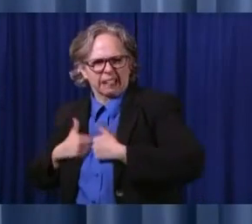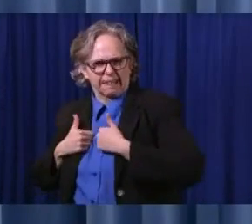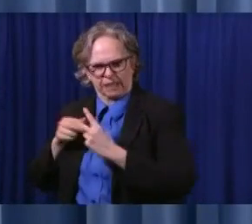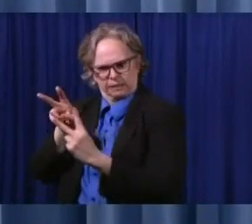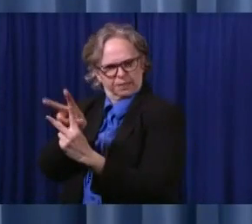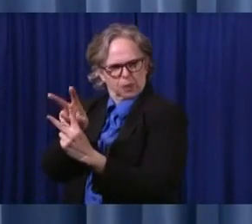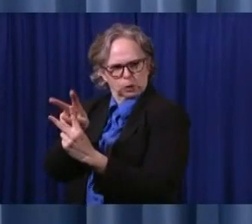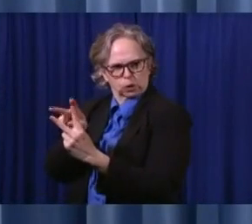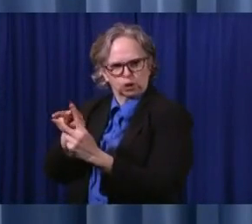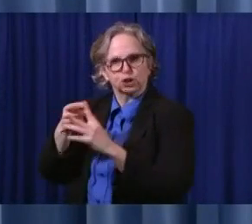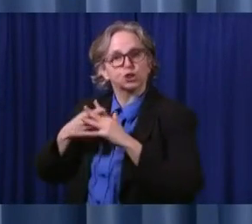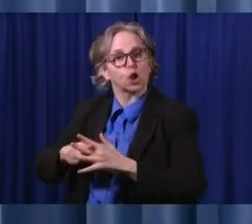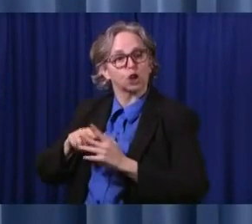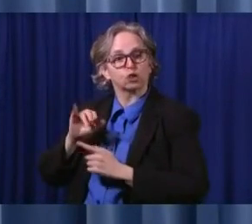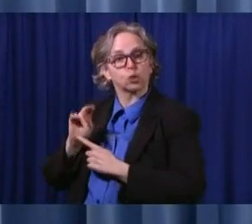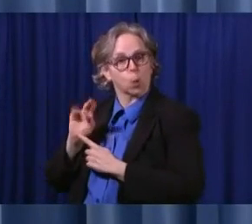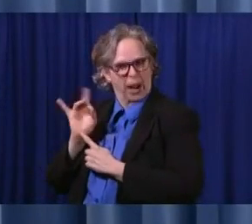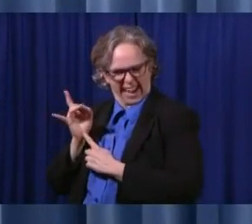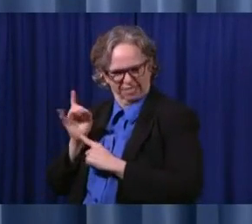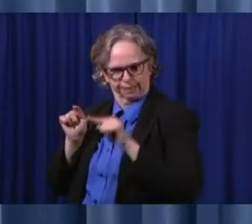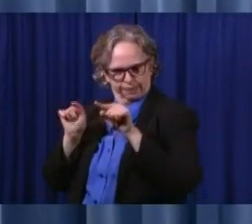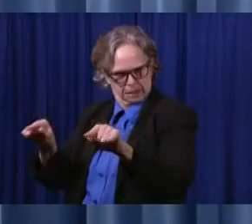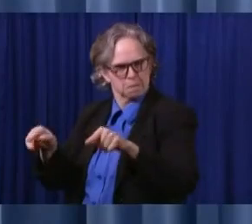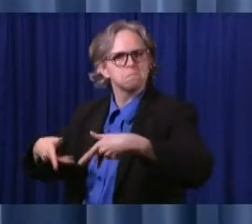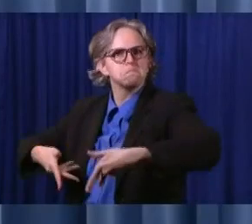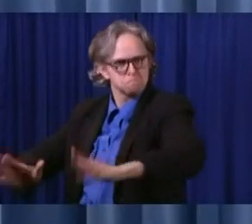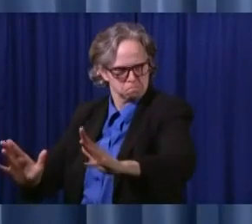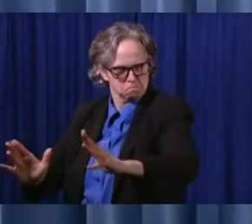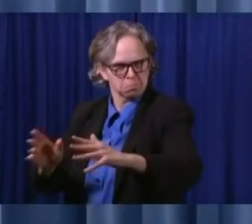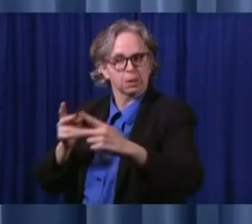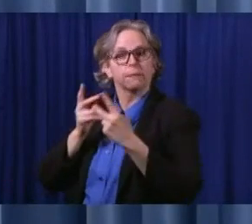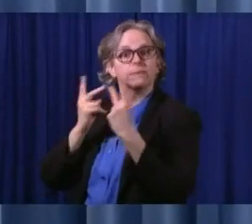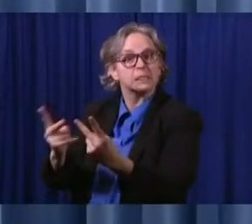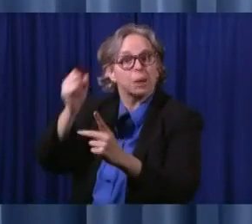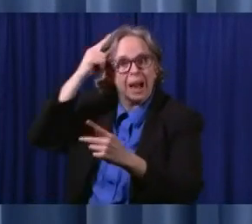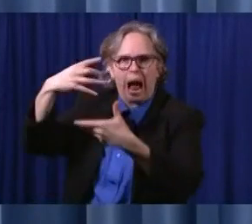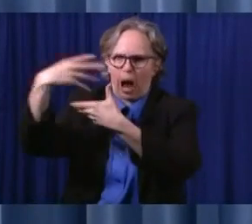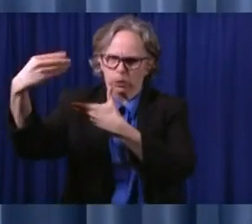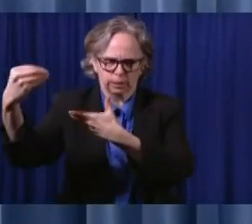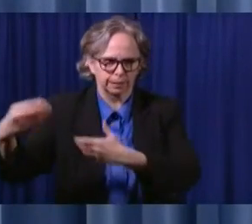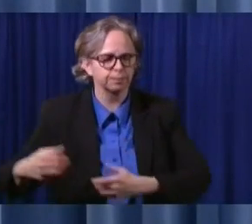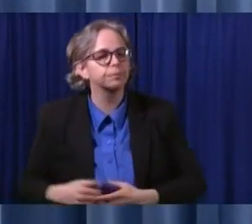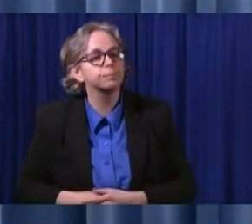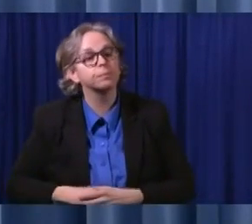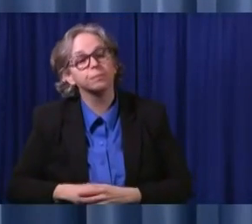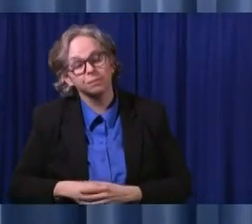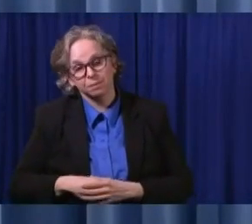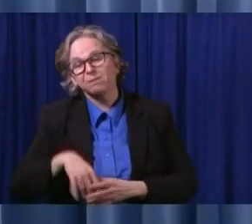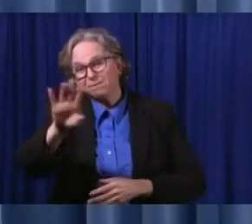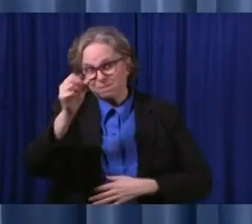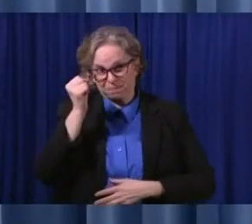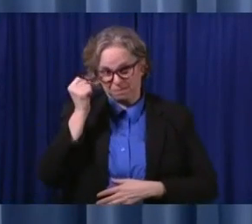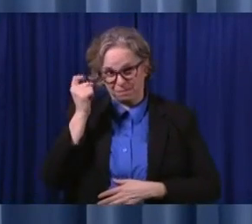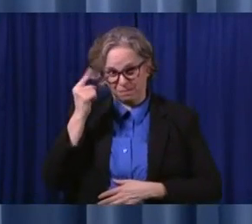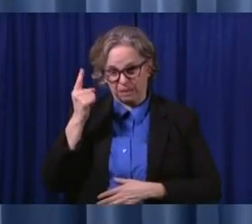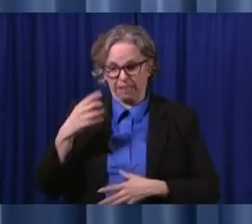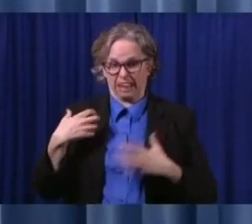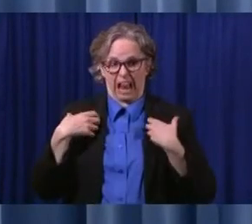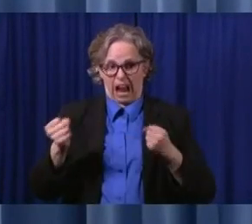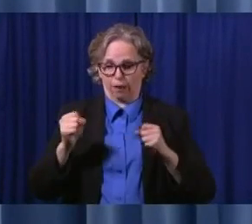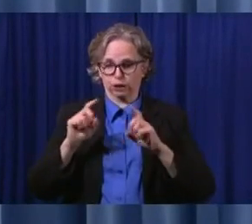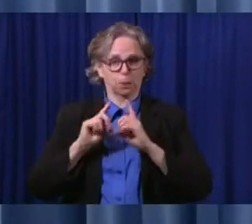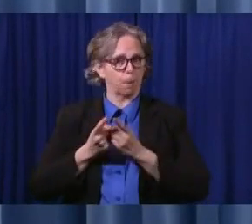8th. And we're going to start doing this under a protocol that our health department is putting out. And this will be for